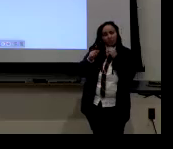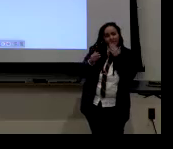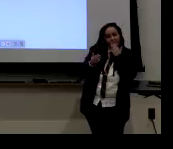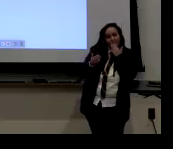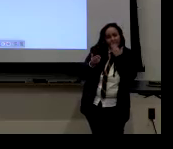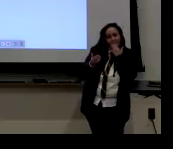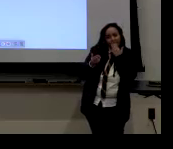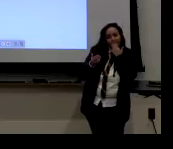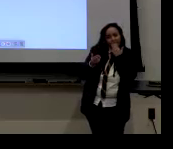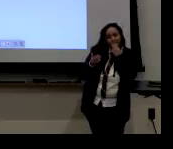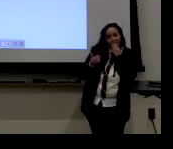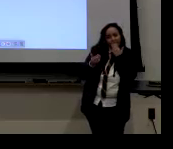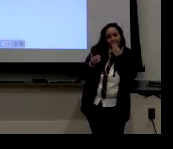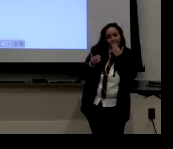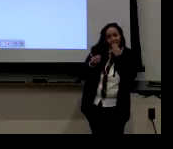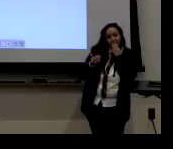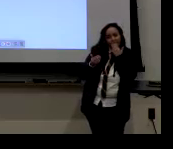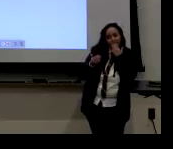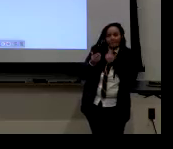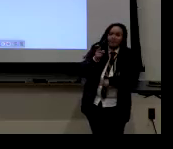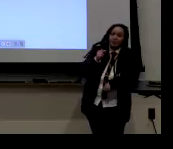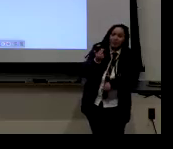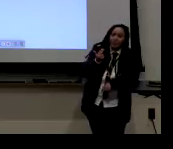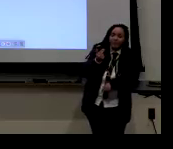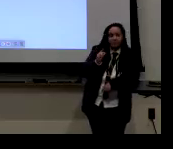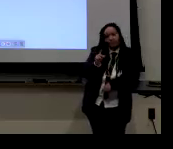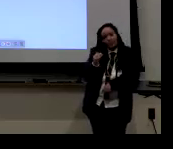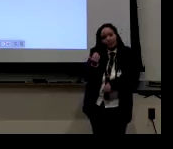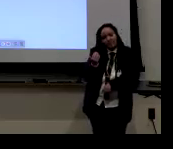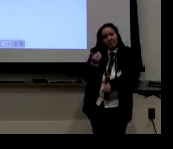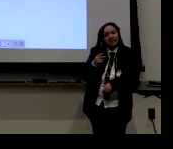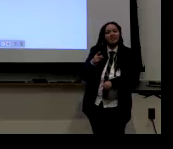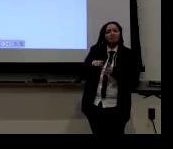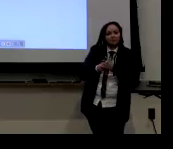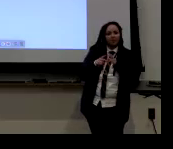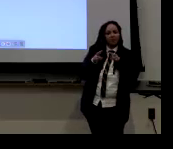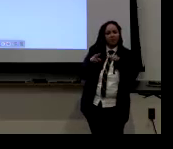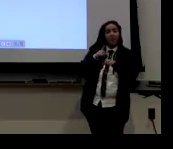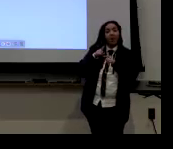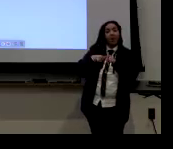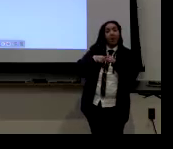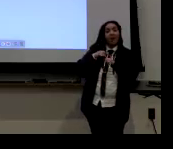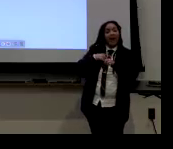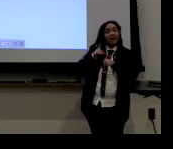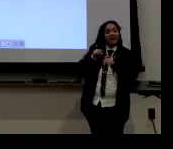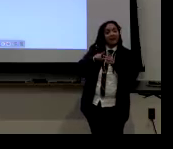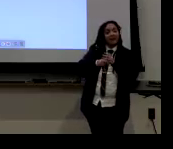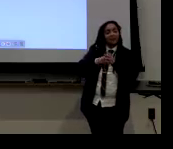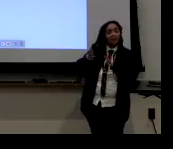I think I want to say maybe 2015, or maybe 2013, 2015, somewhere in there.